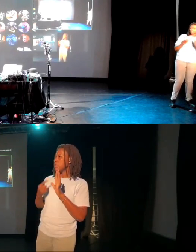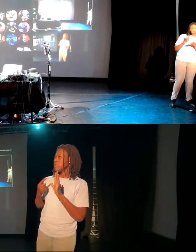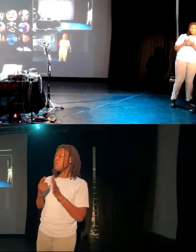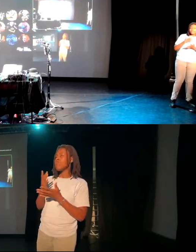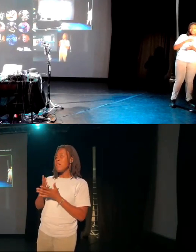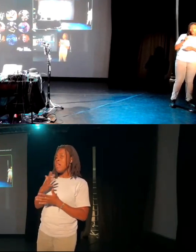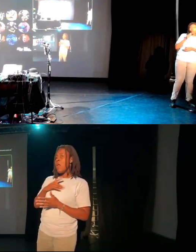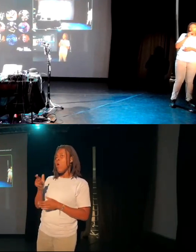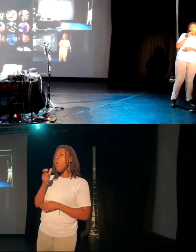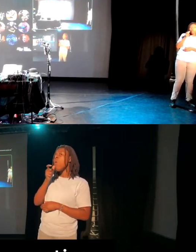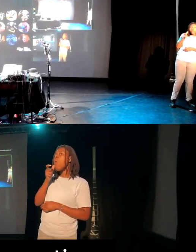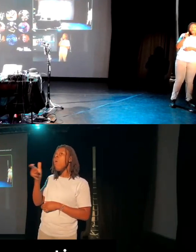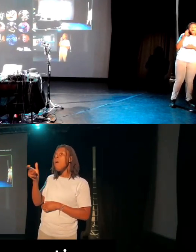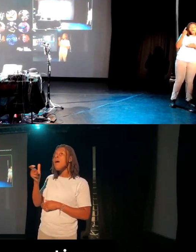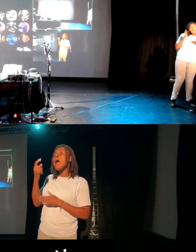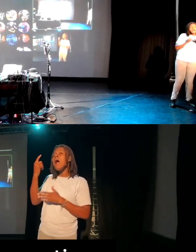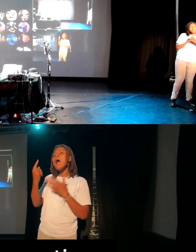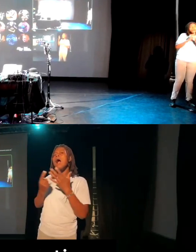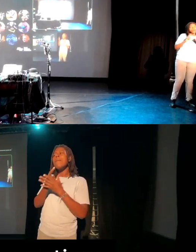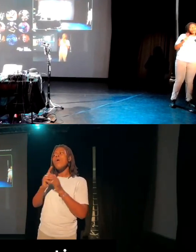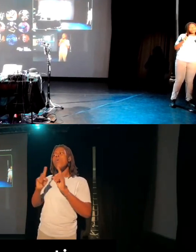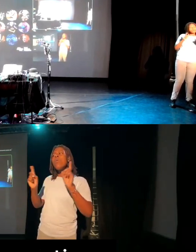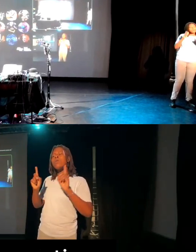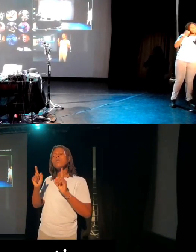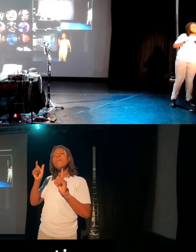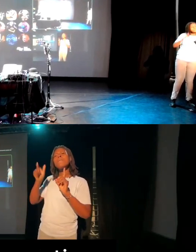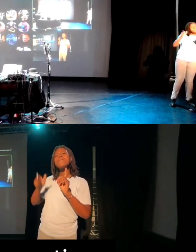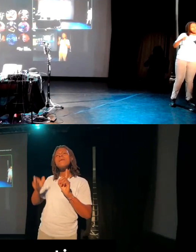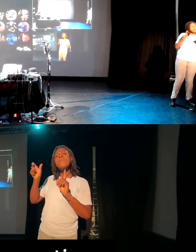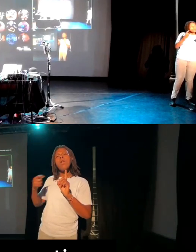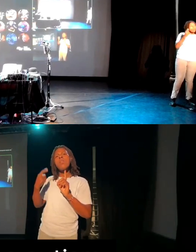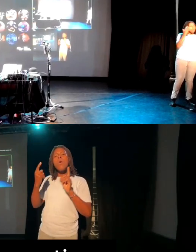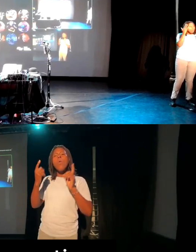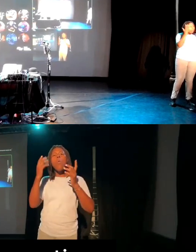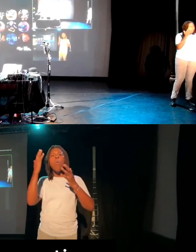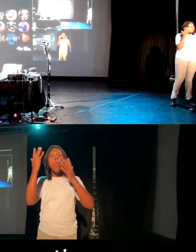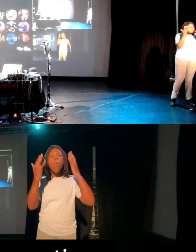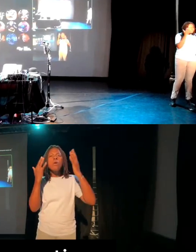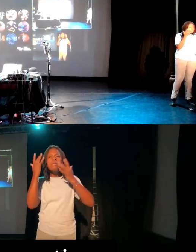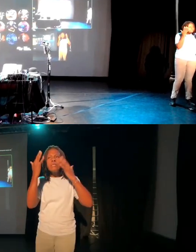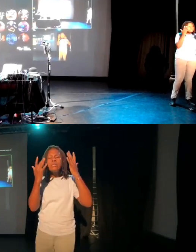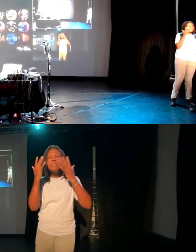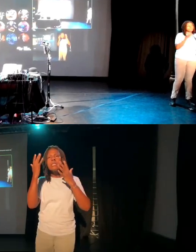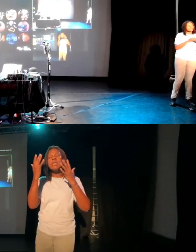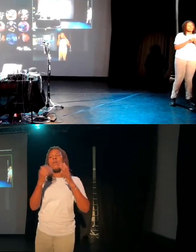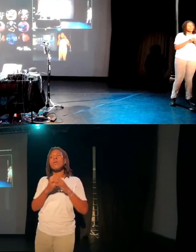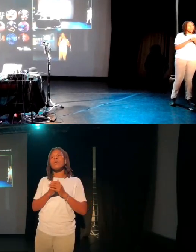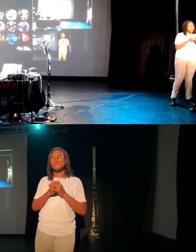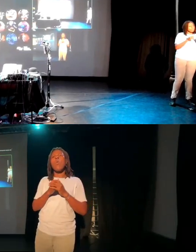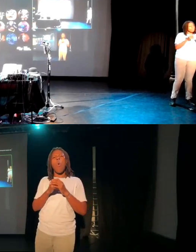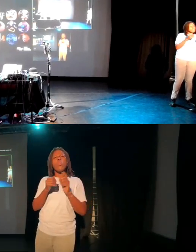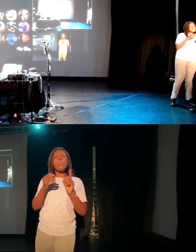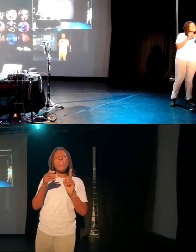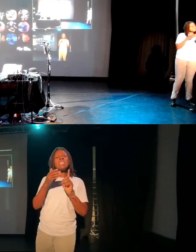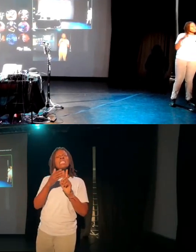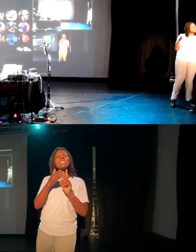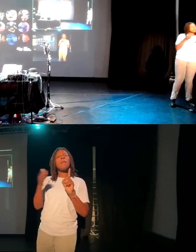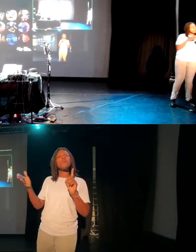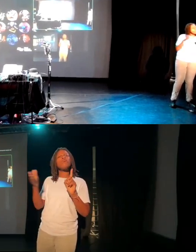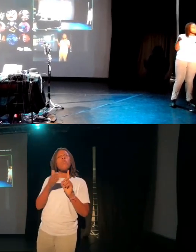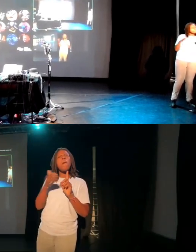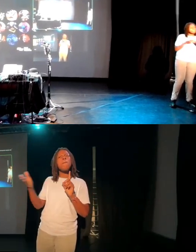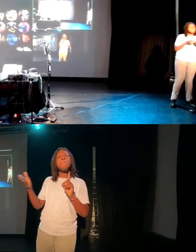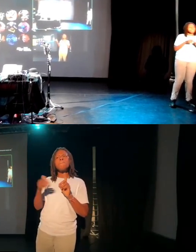comment that you said about how people on the autism spectrum had a play approach